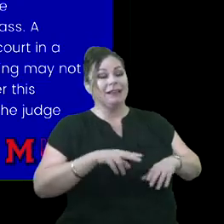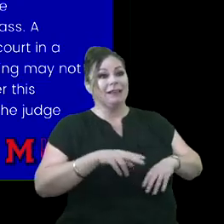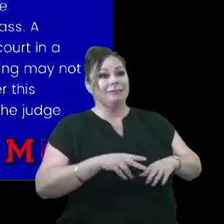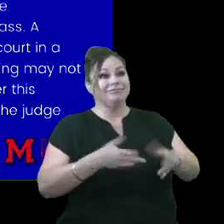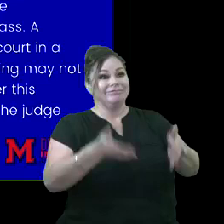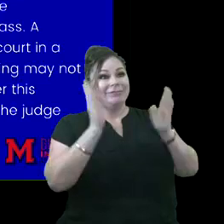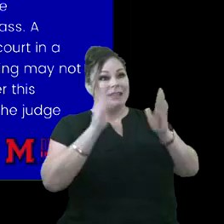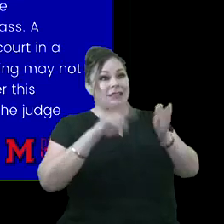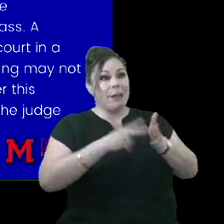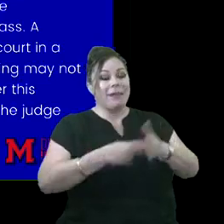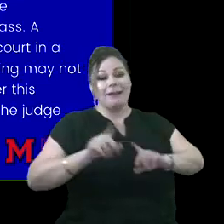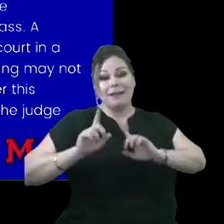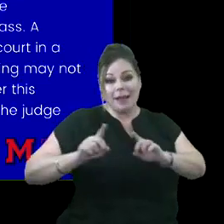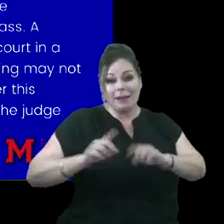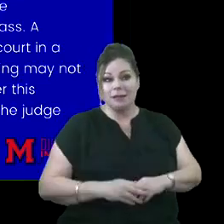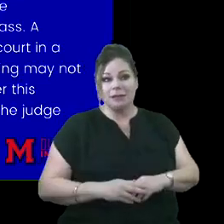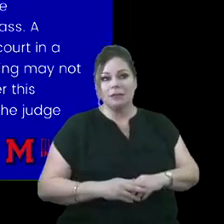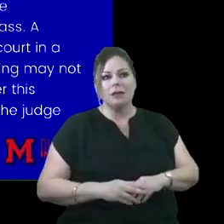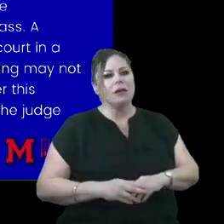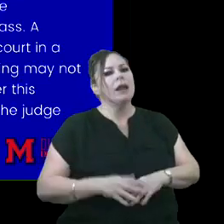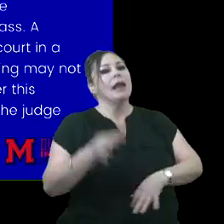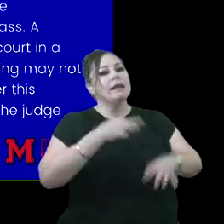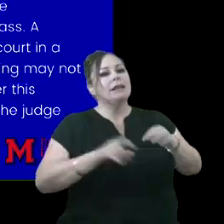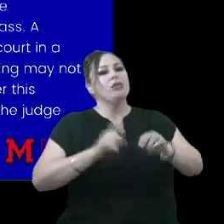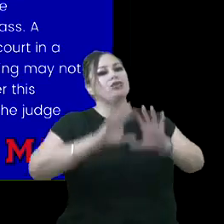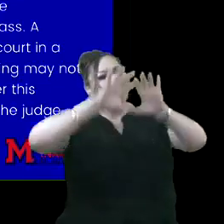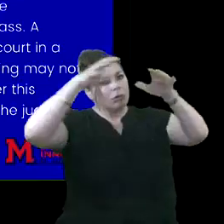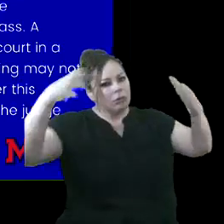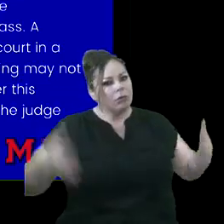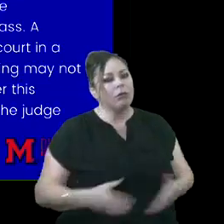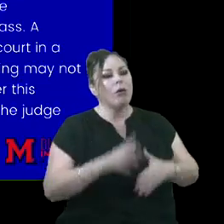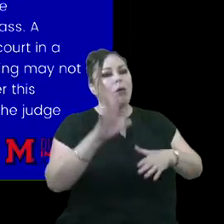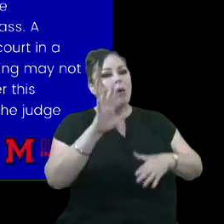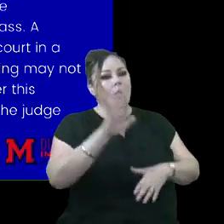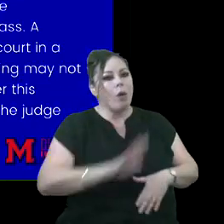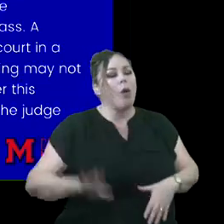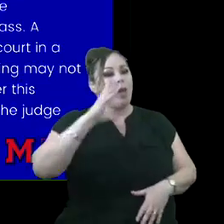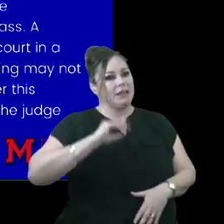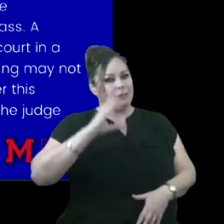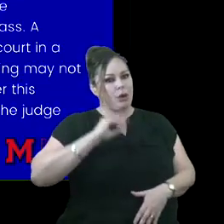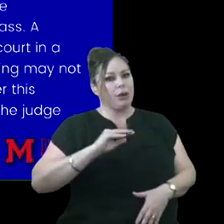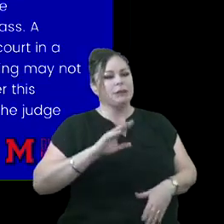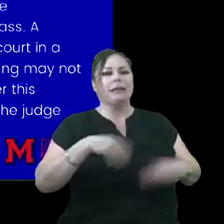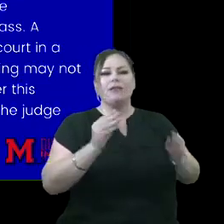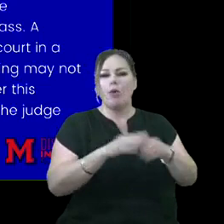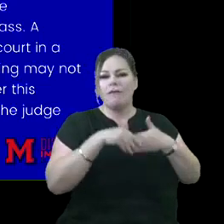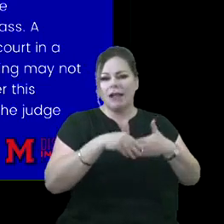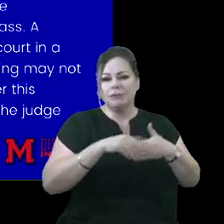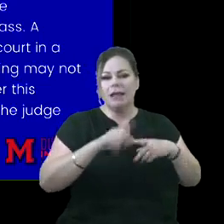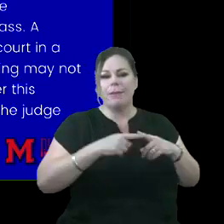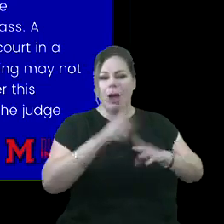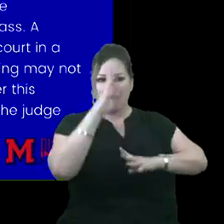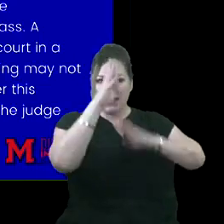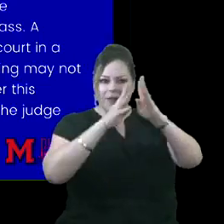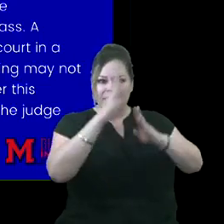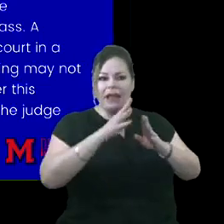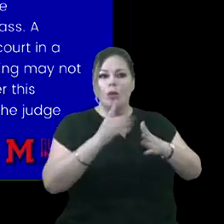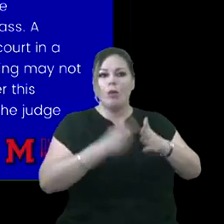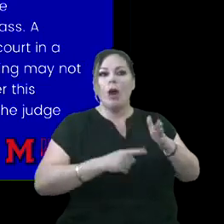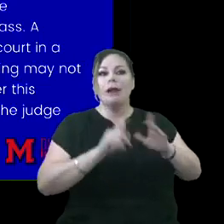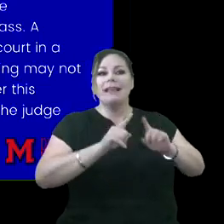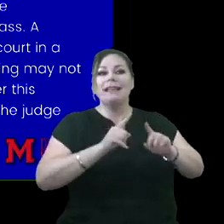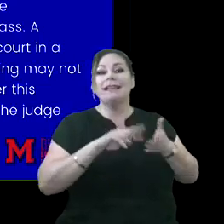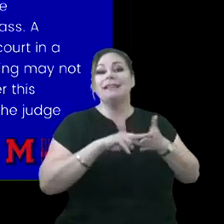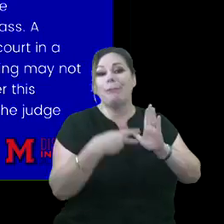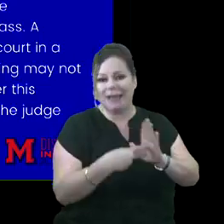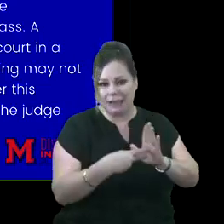looking at the experience and where they are and what they're doing? So we really would like to have more flexibility around innovating attendance as it